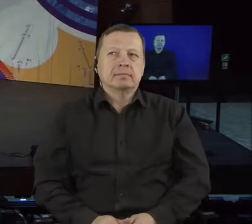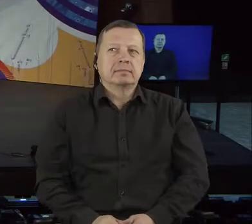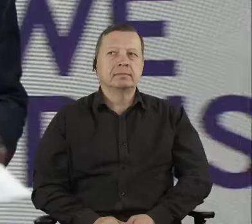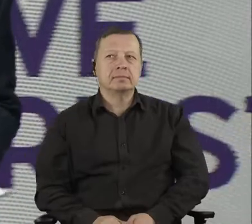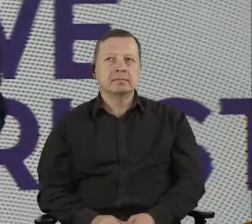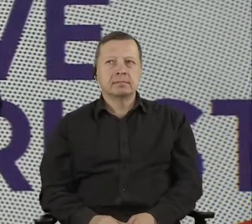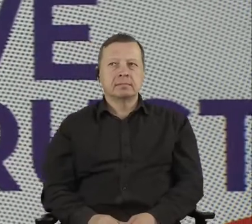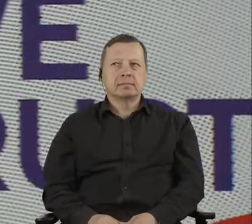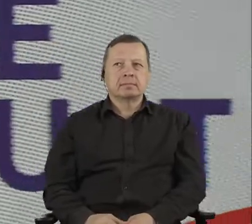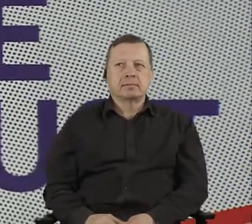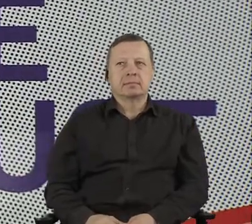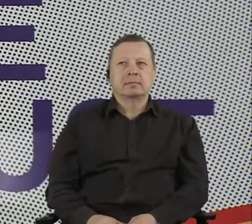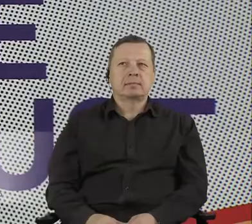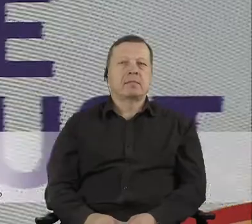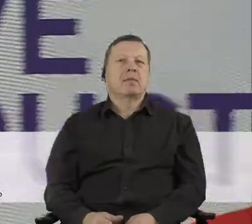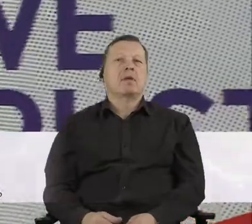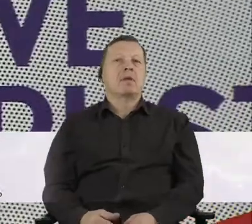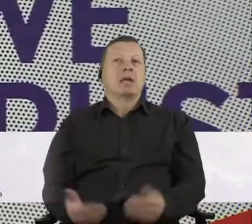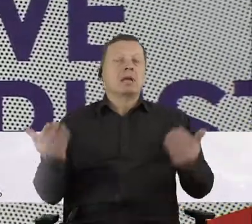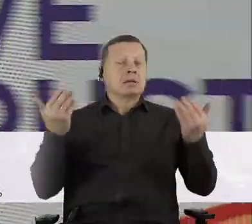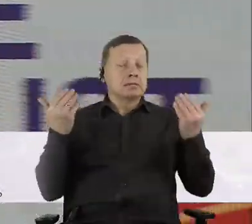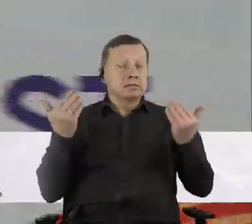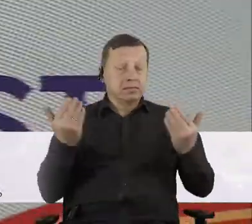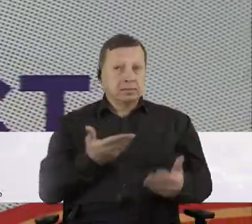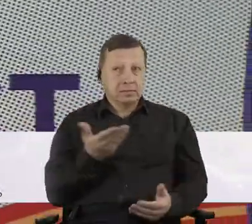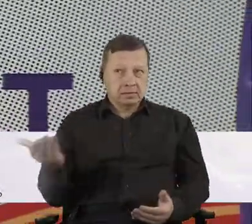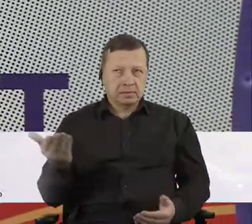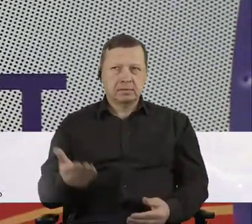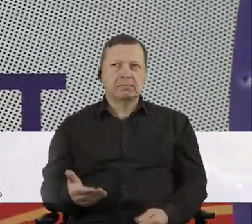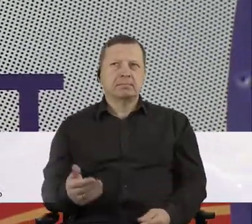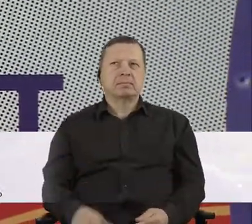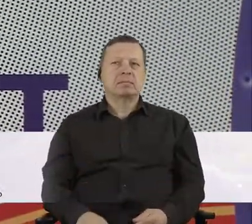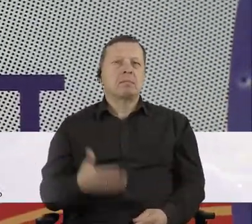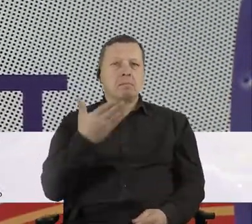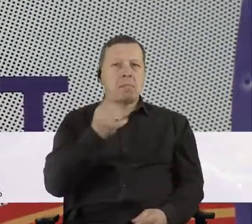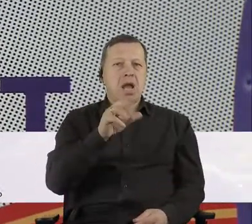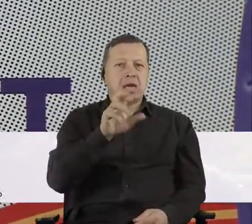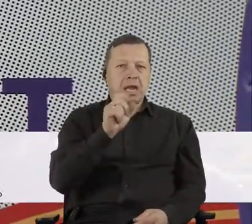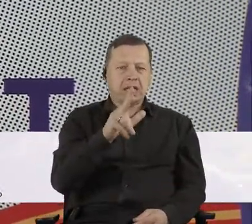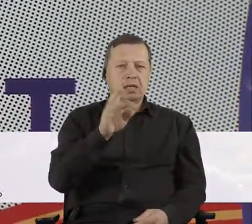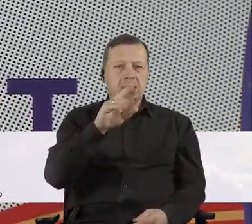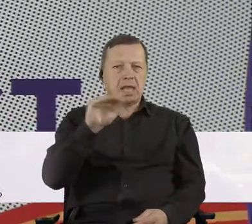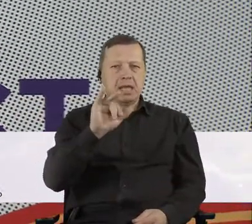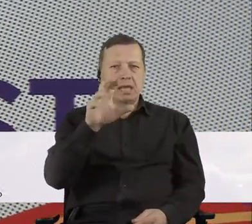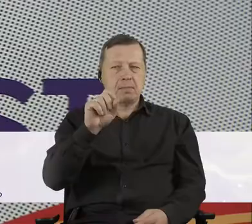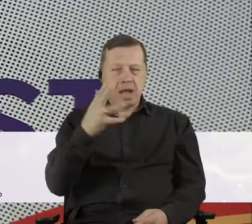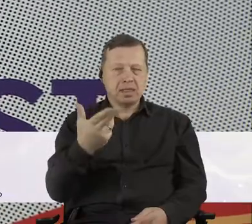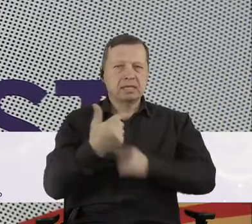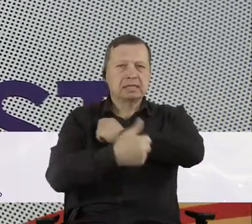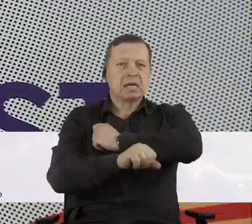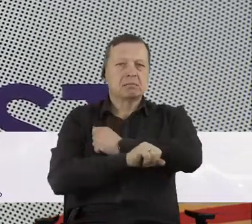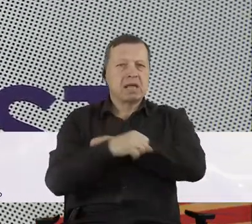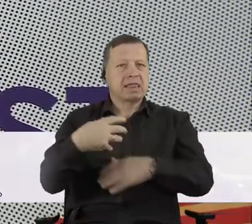Good morning, I mean, good afternoon actually. My name is Marek Teichman, I'm deputy editor-in-chief of Dziennik Gazeta Pravna,